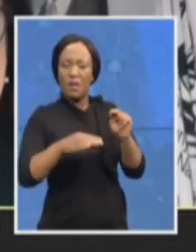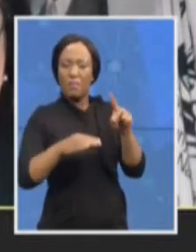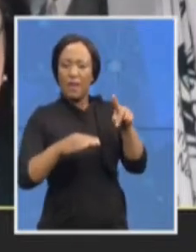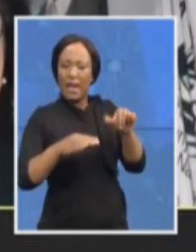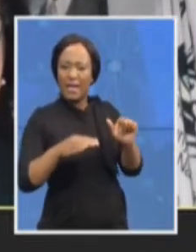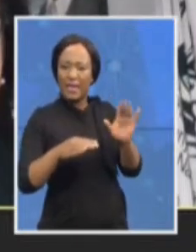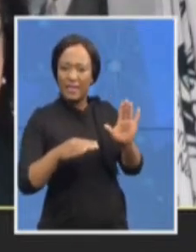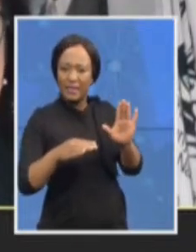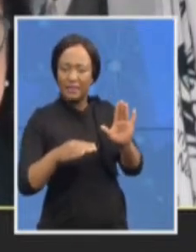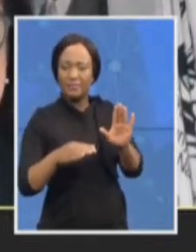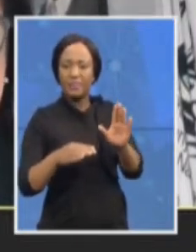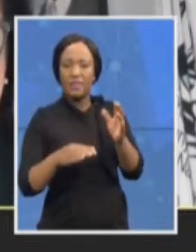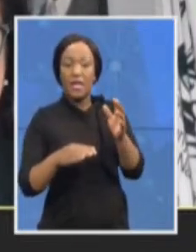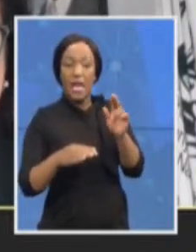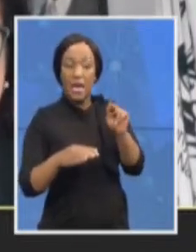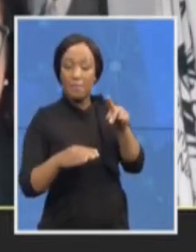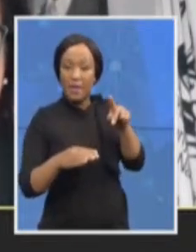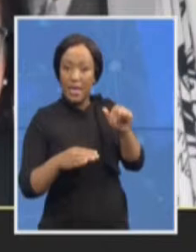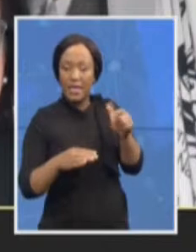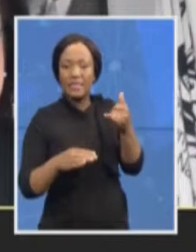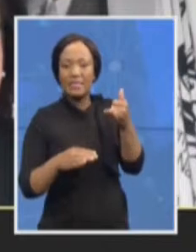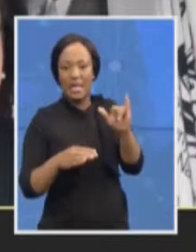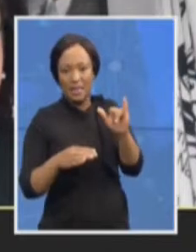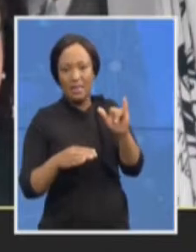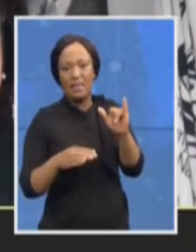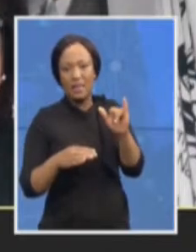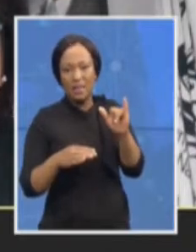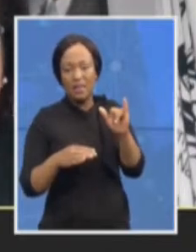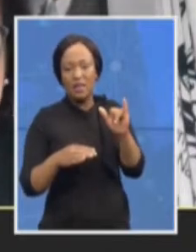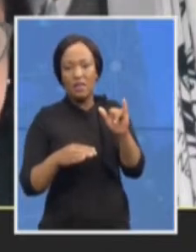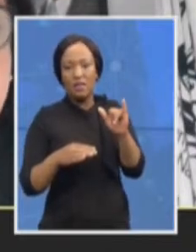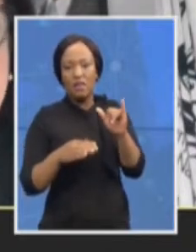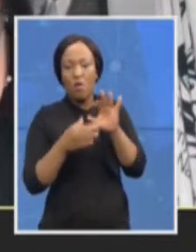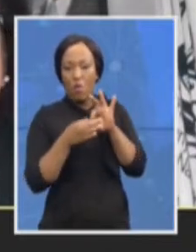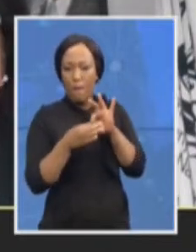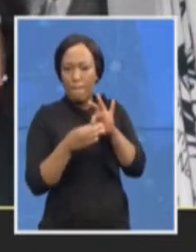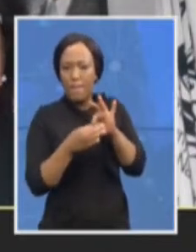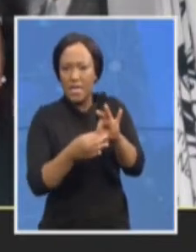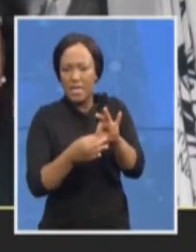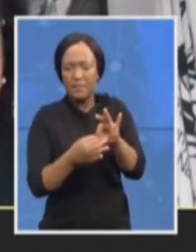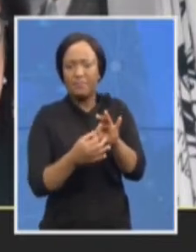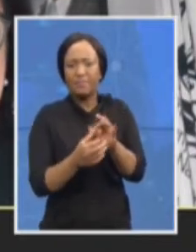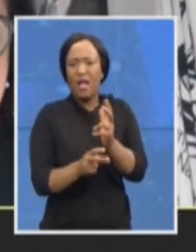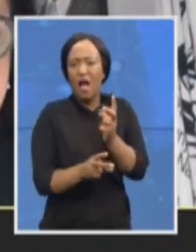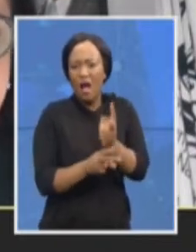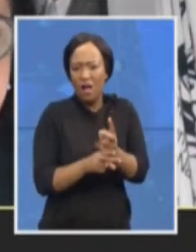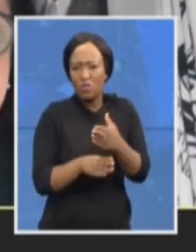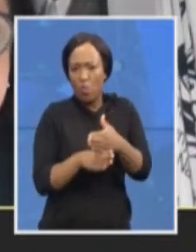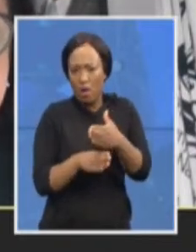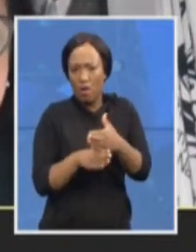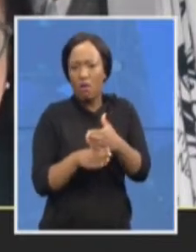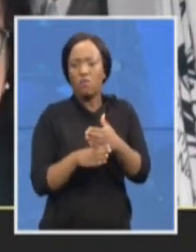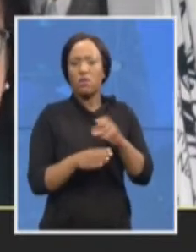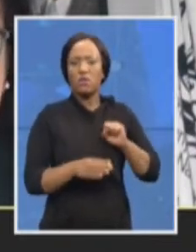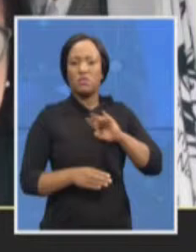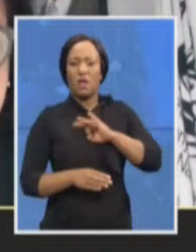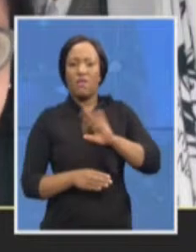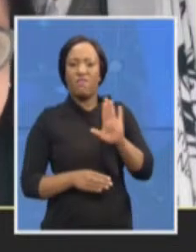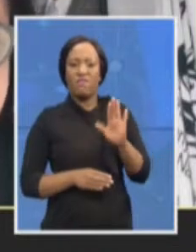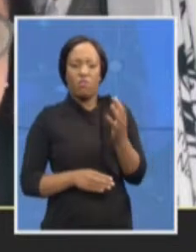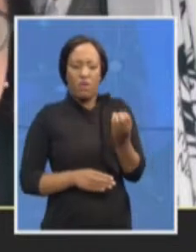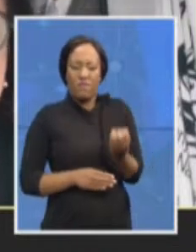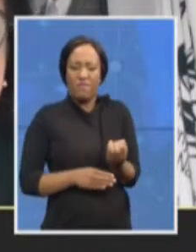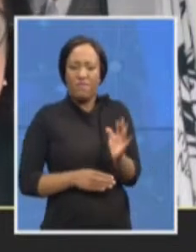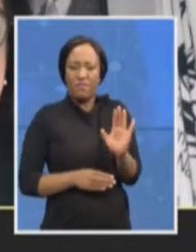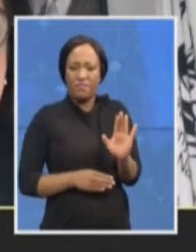of really a lot of committed, hardworking staff members. But the organization that that we inherited was really a